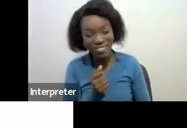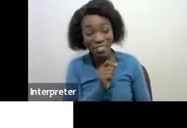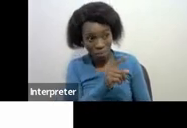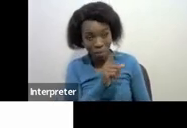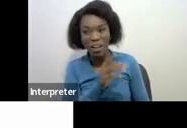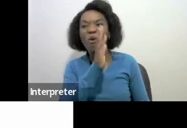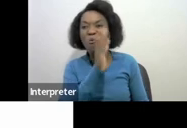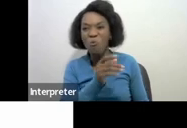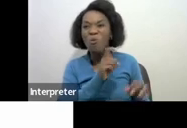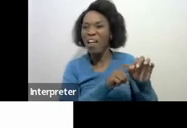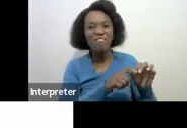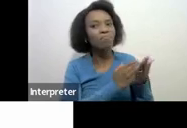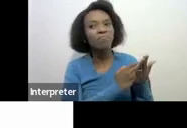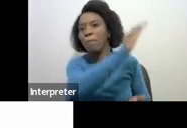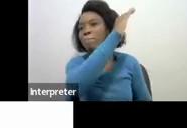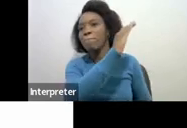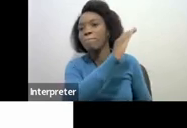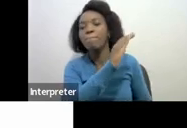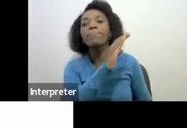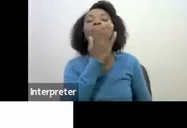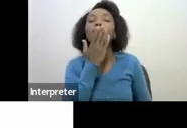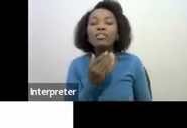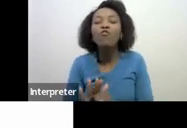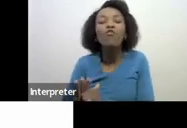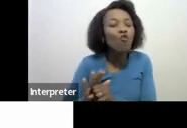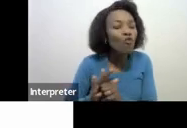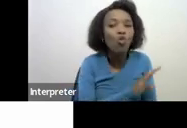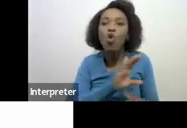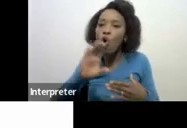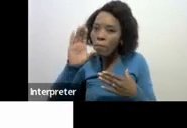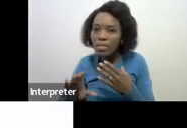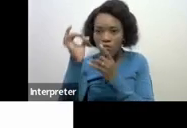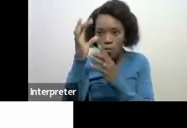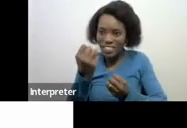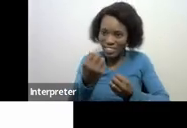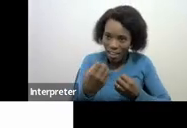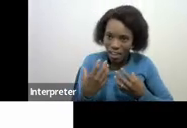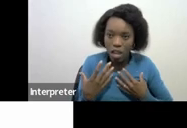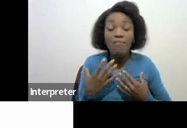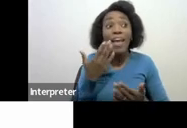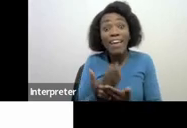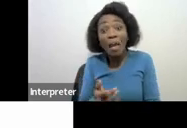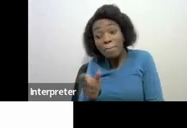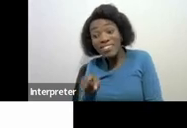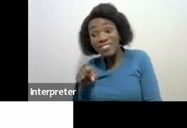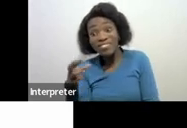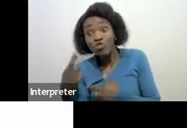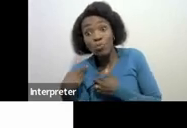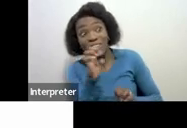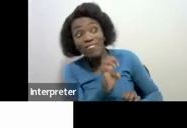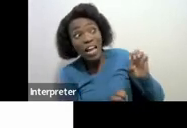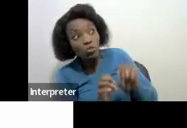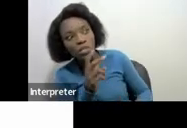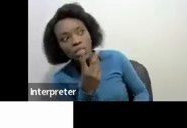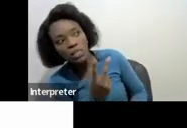you rather give us full and complete information so that the evaluator when they look into a case when they sign